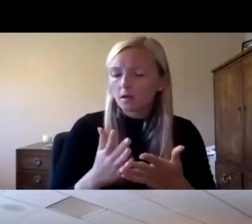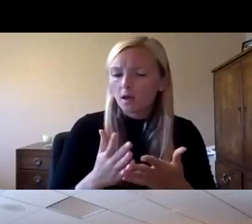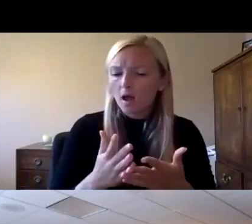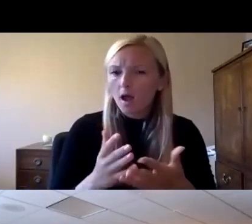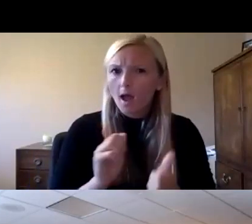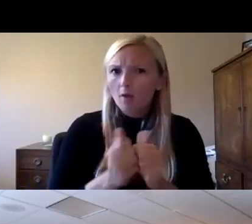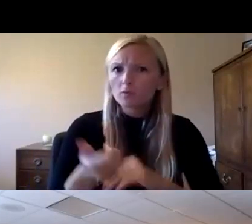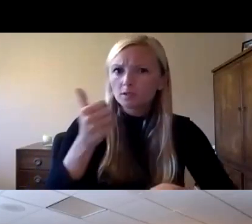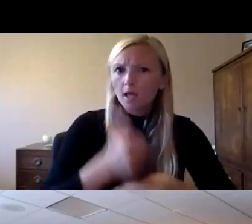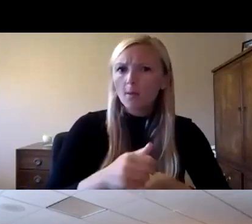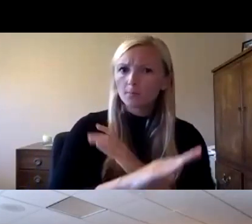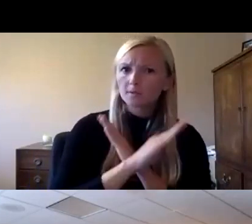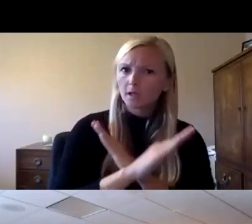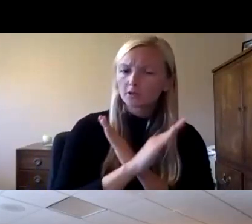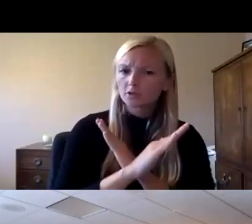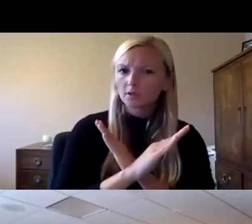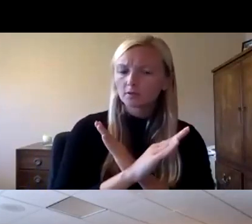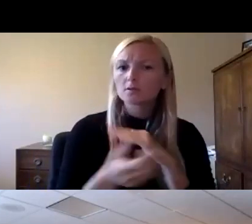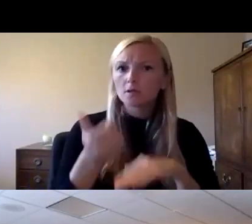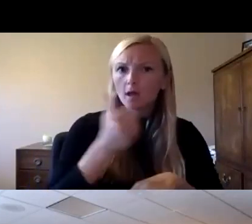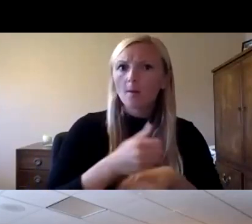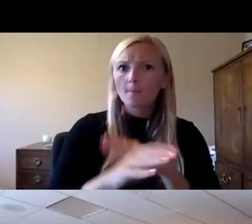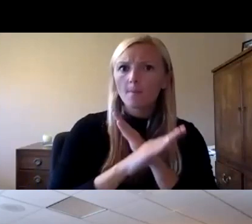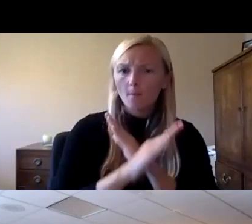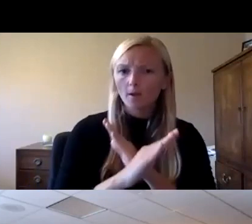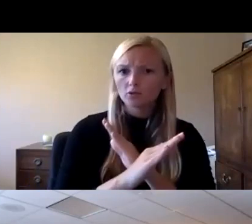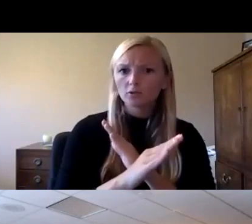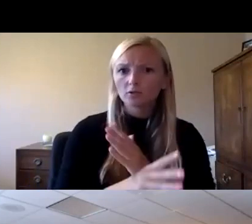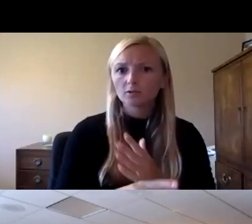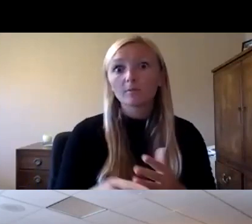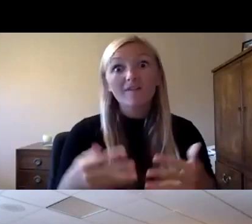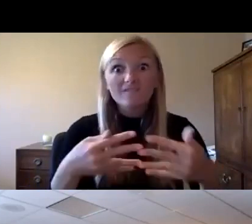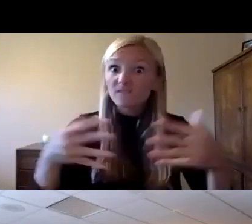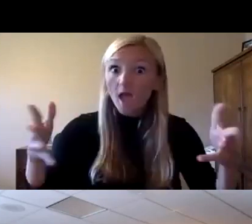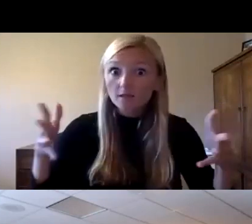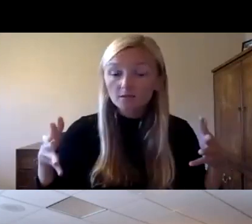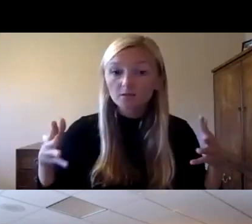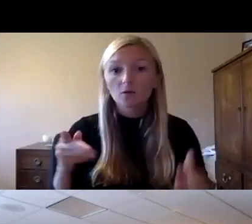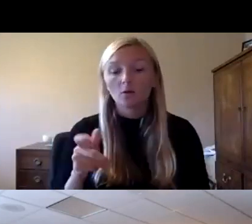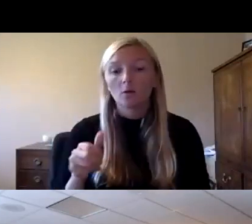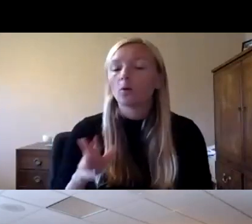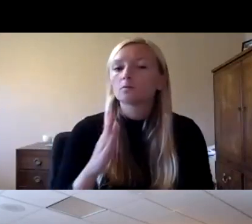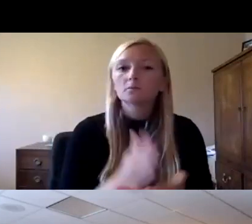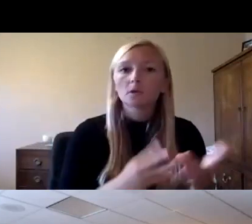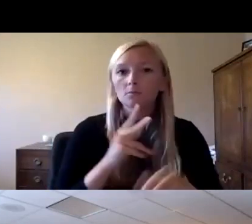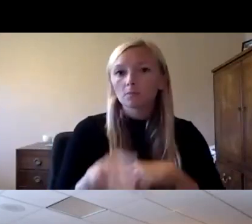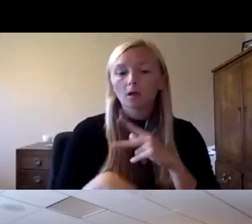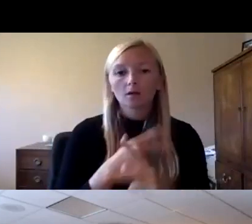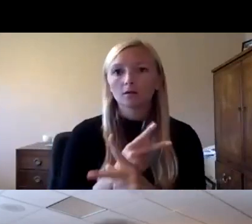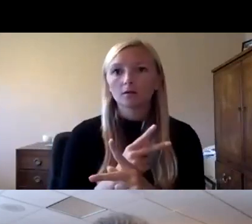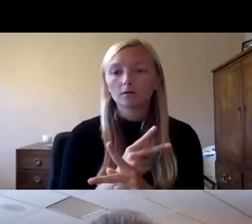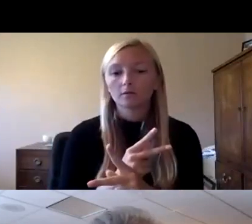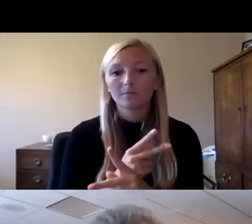so we can look at the boundaries starting perhaps with offense um or some sort of you know if the